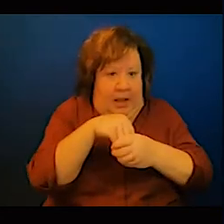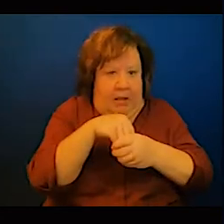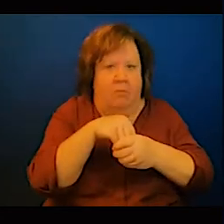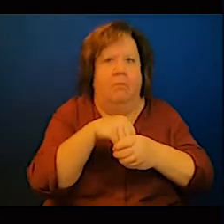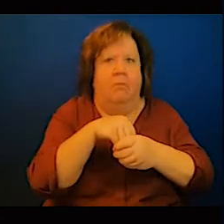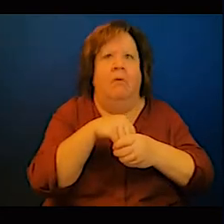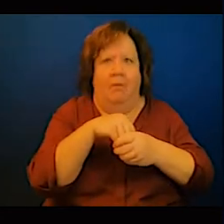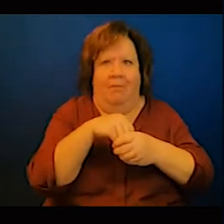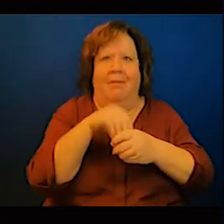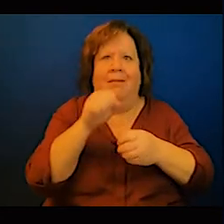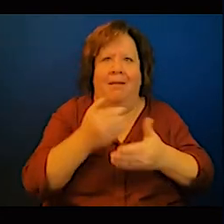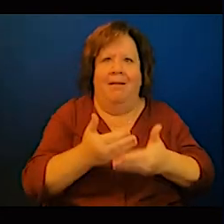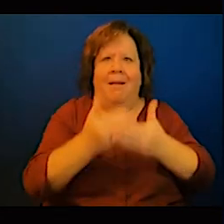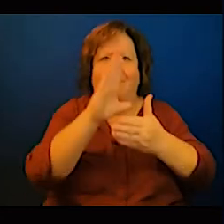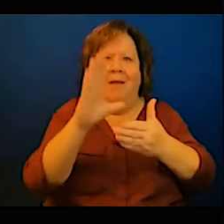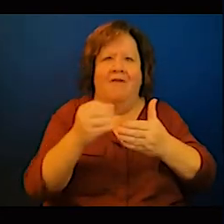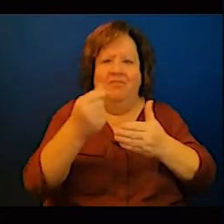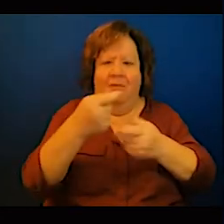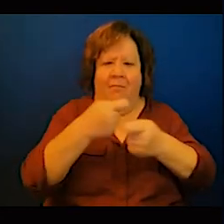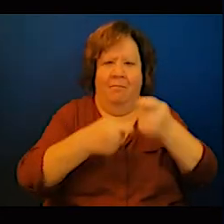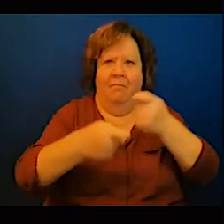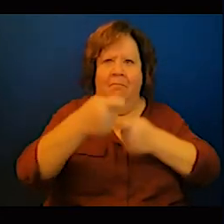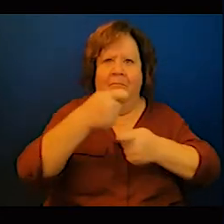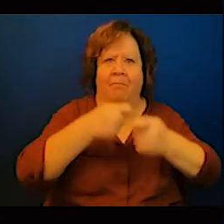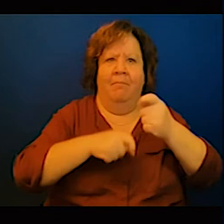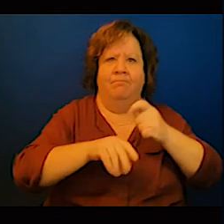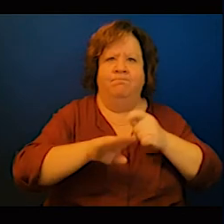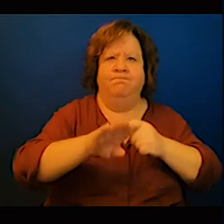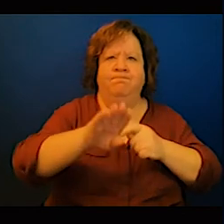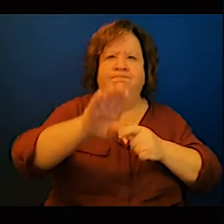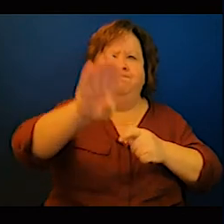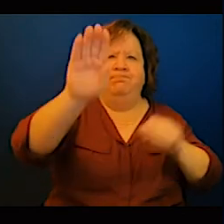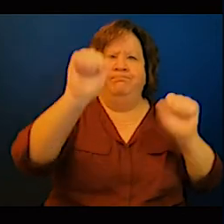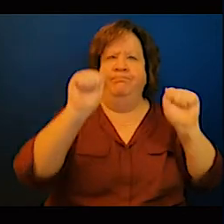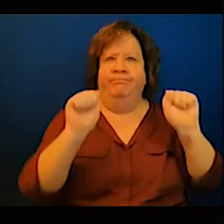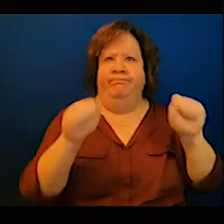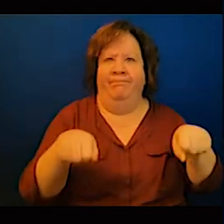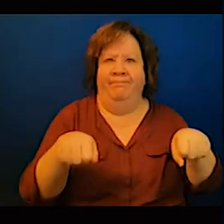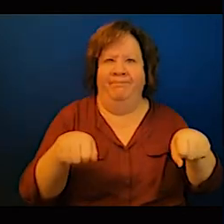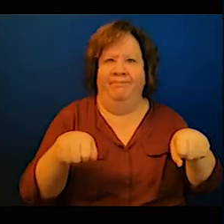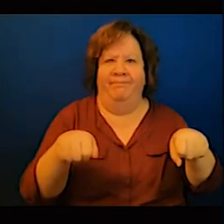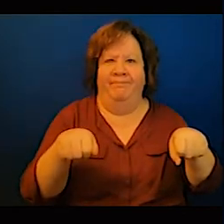firms and involved in climate change with a great many opportunities